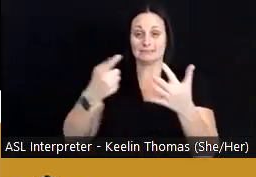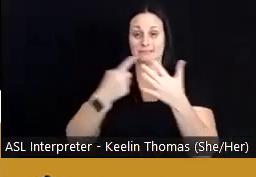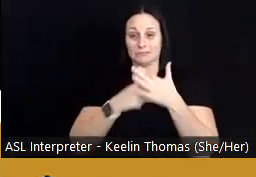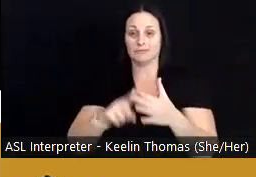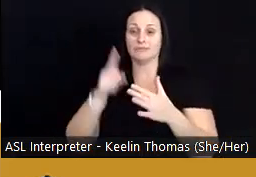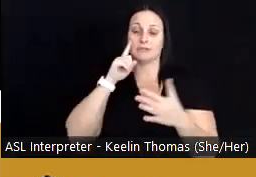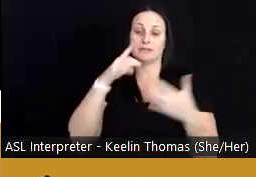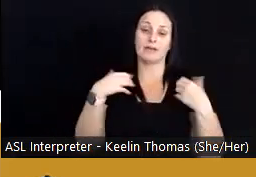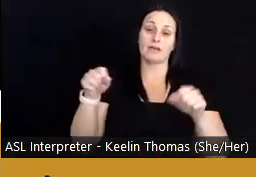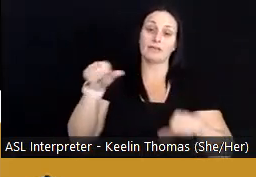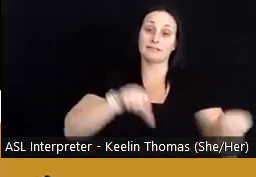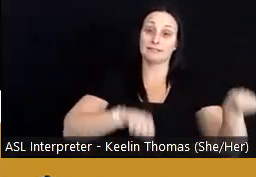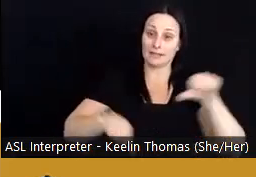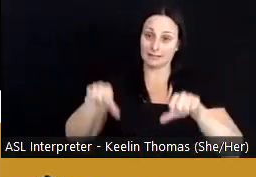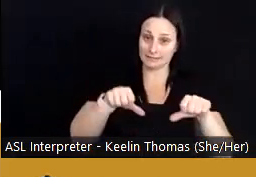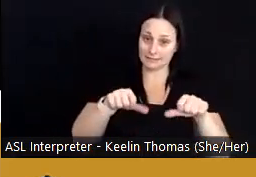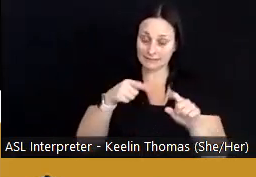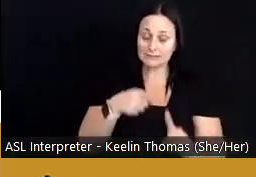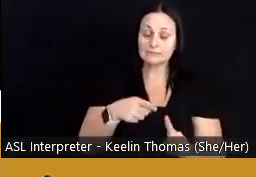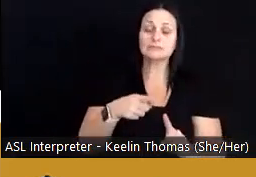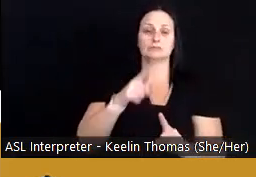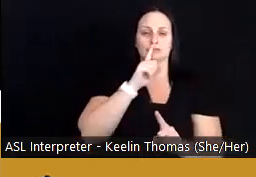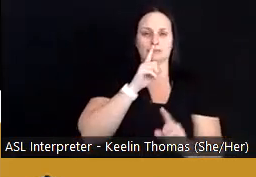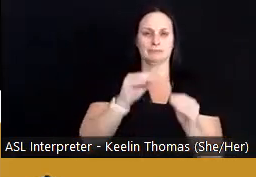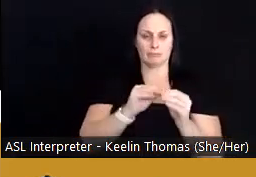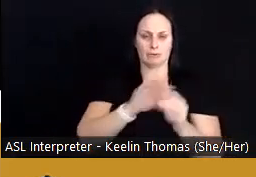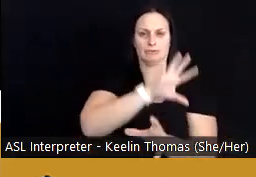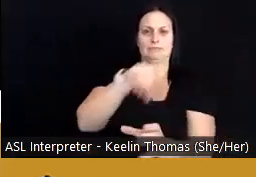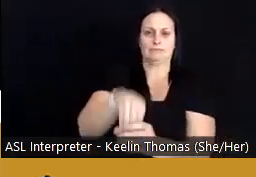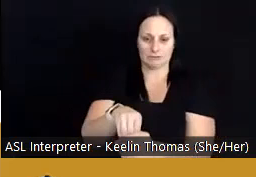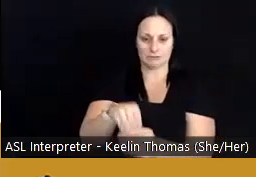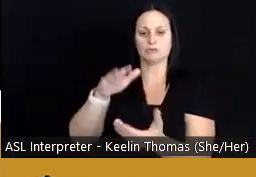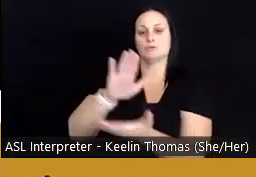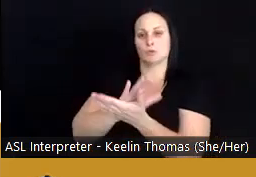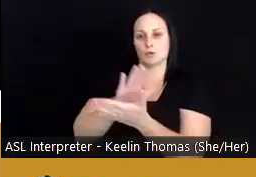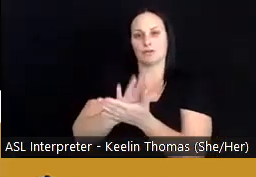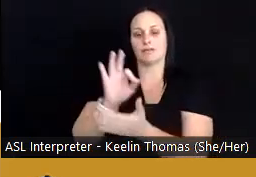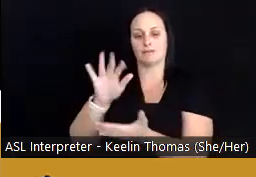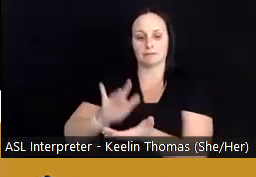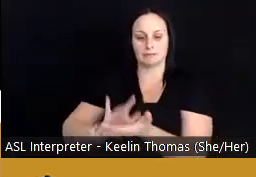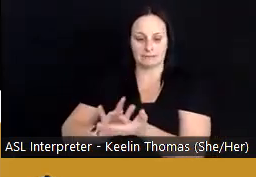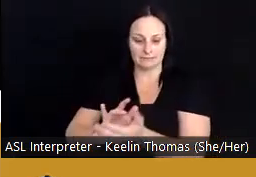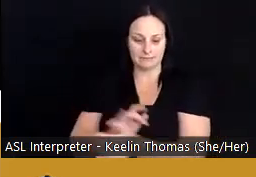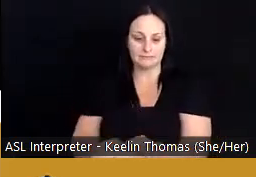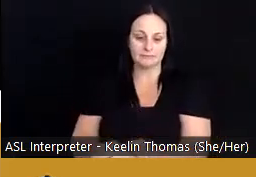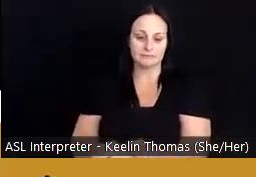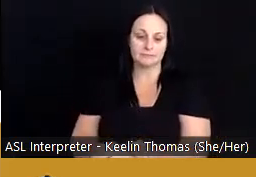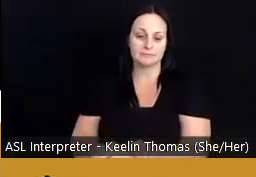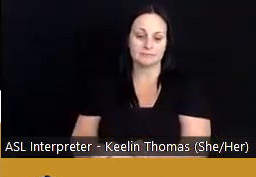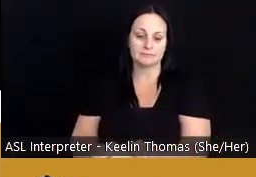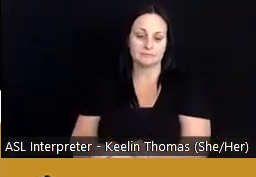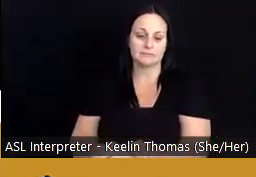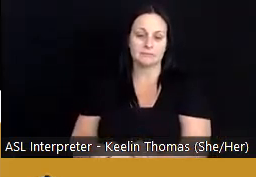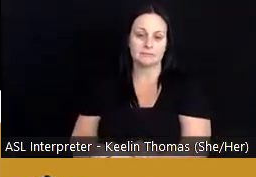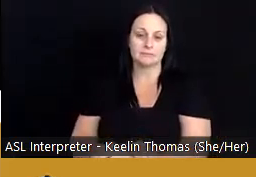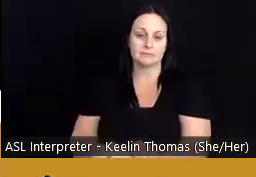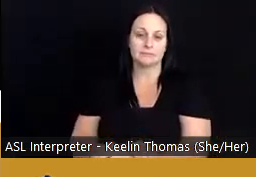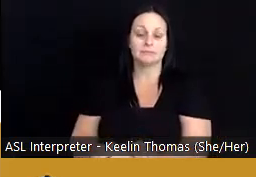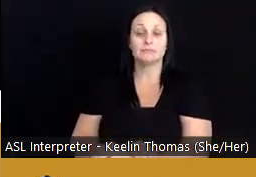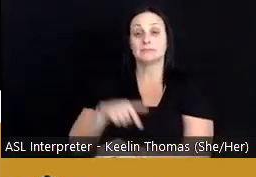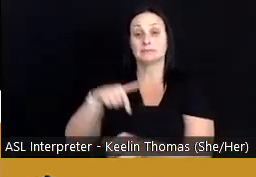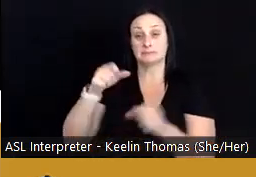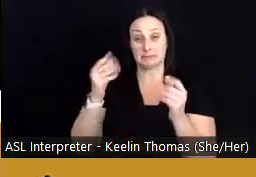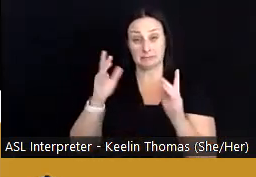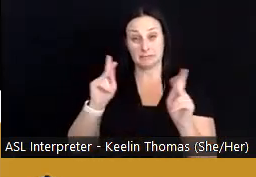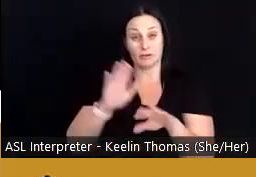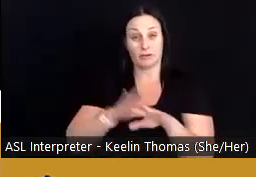sciences, which was further embedded within our School of Medicine. And many of you on this call today may